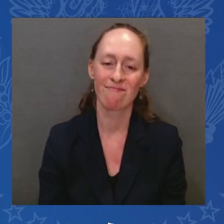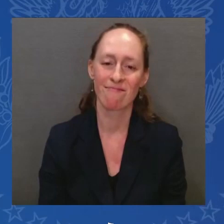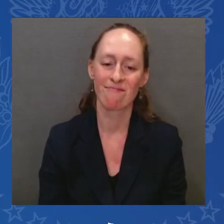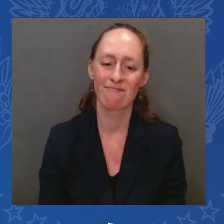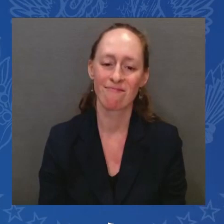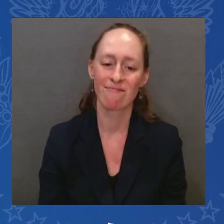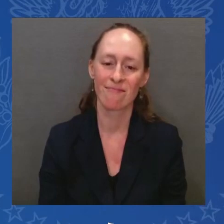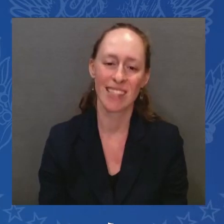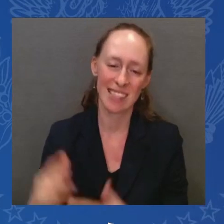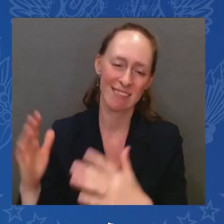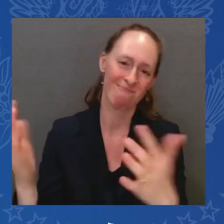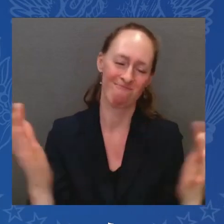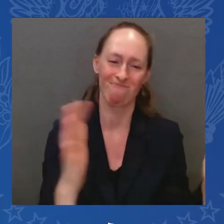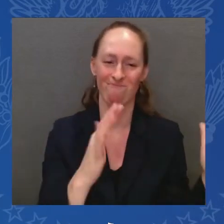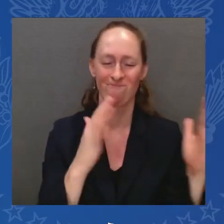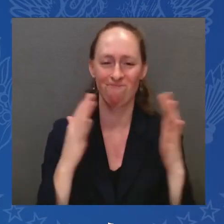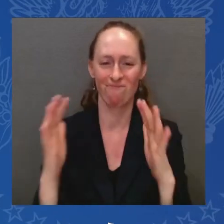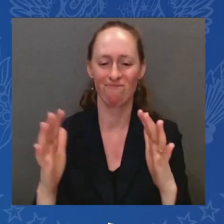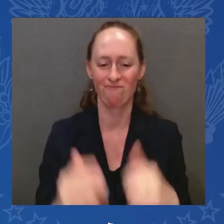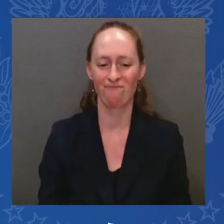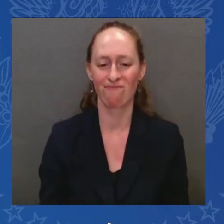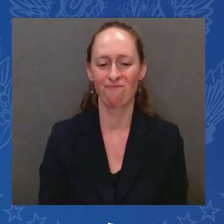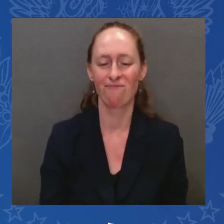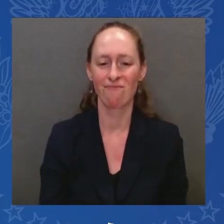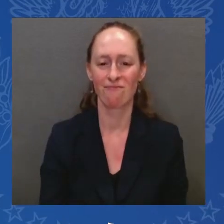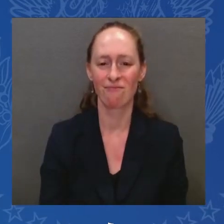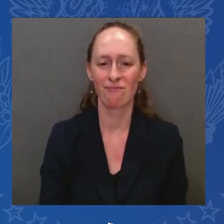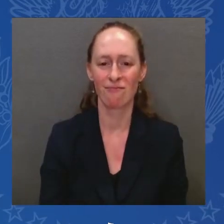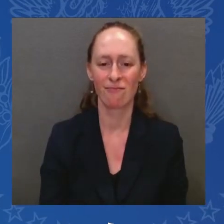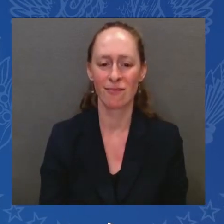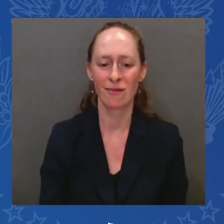Thank you. Thank you.